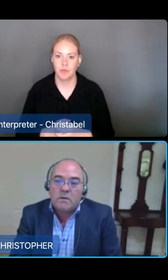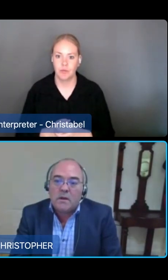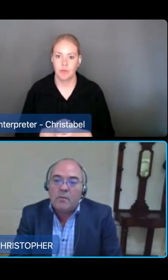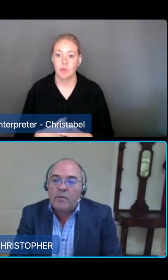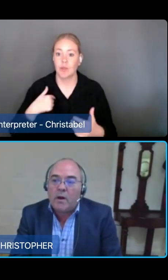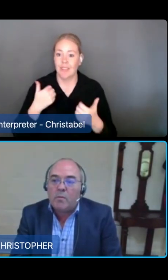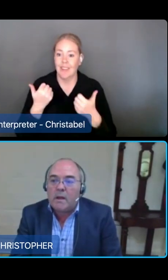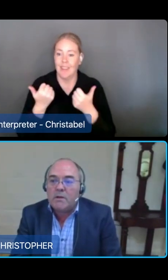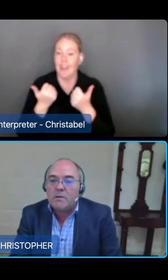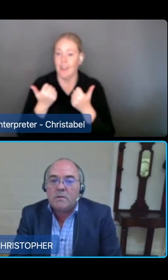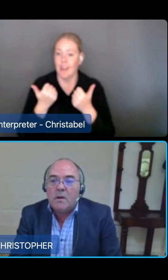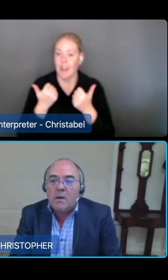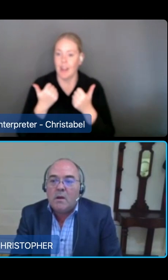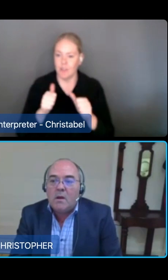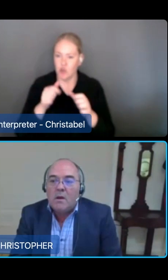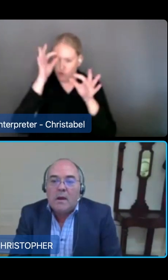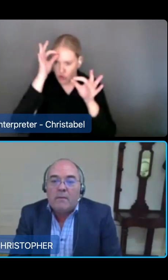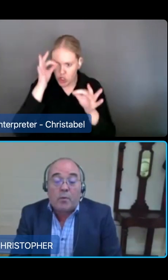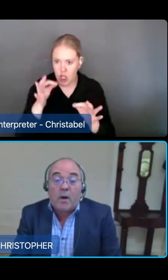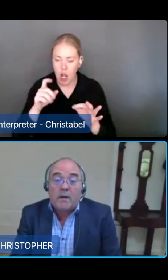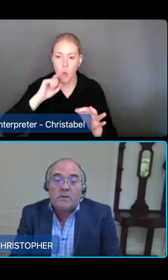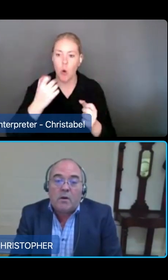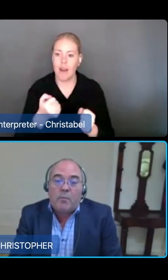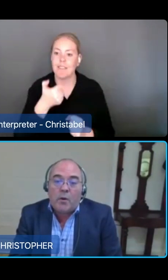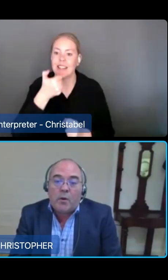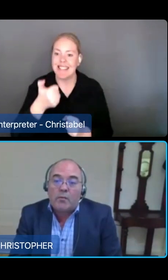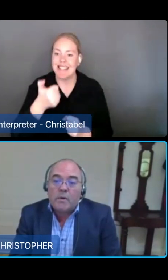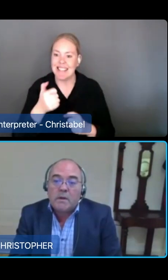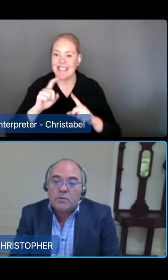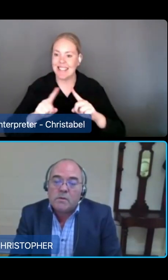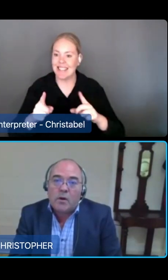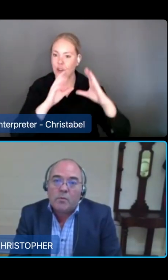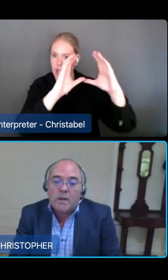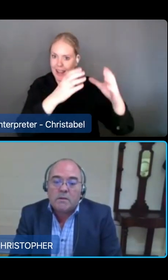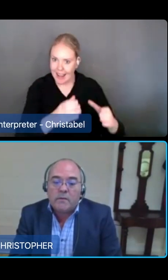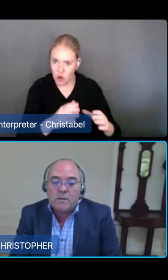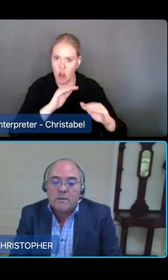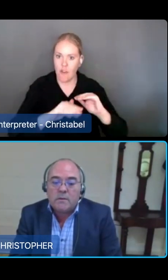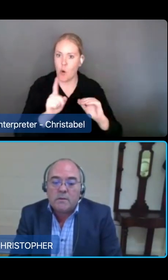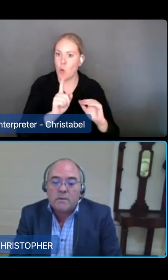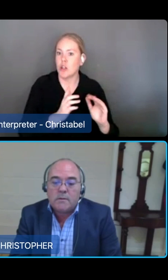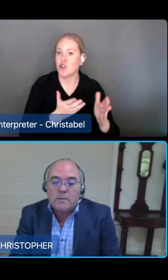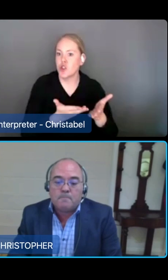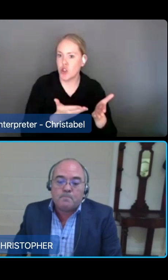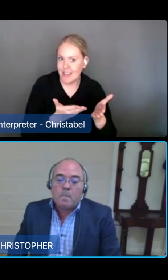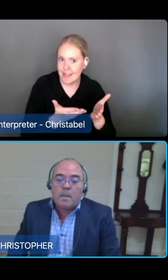risks and provider obligations for providers of both residential and home care services.